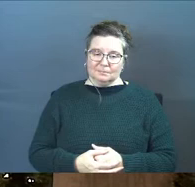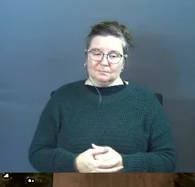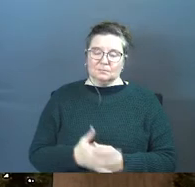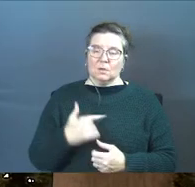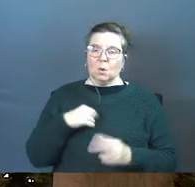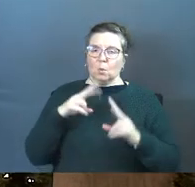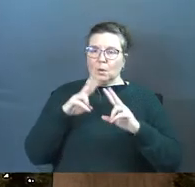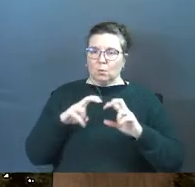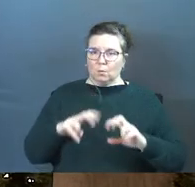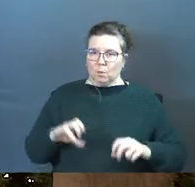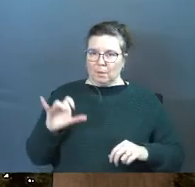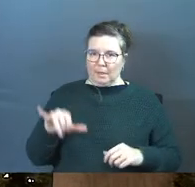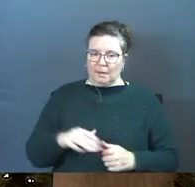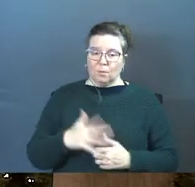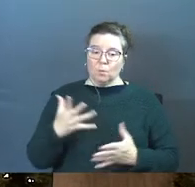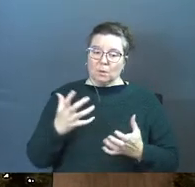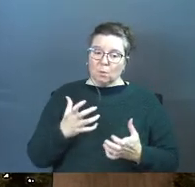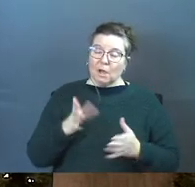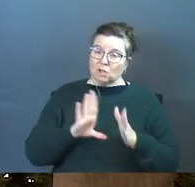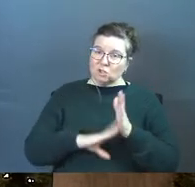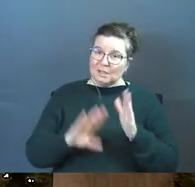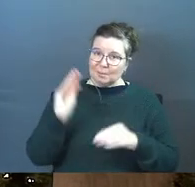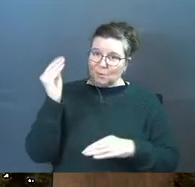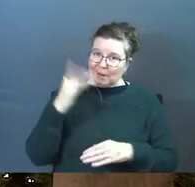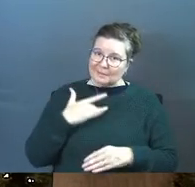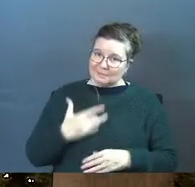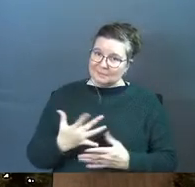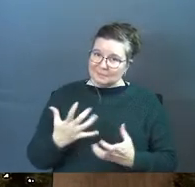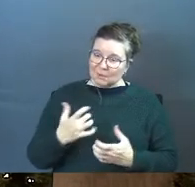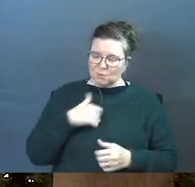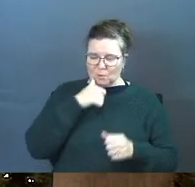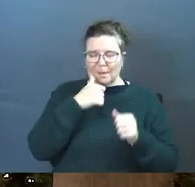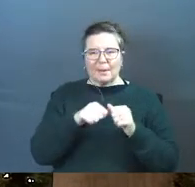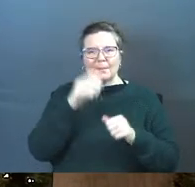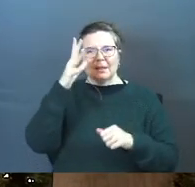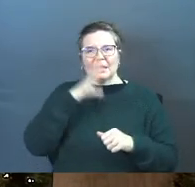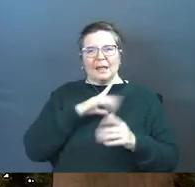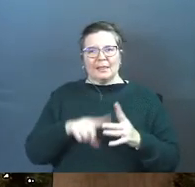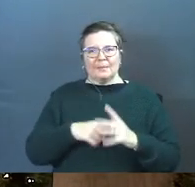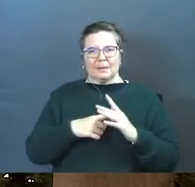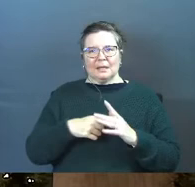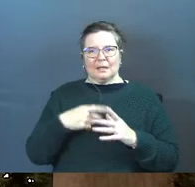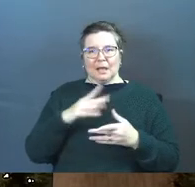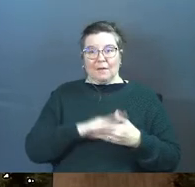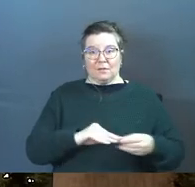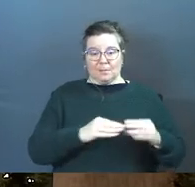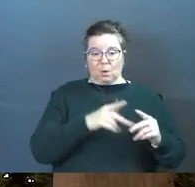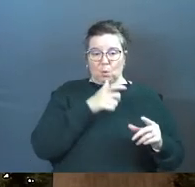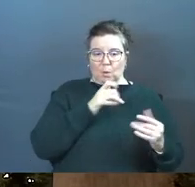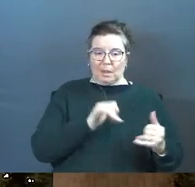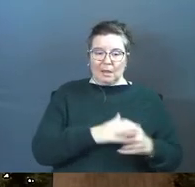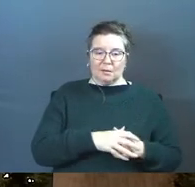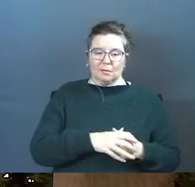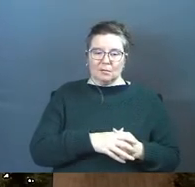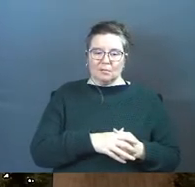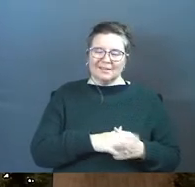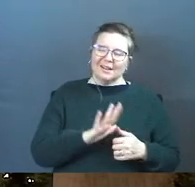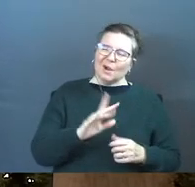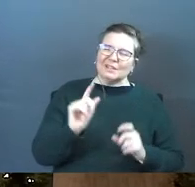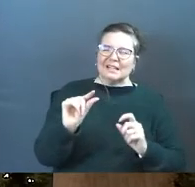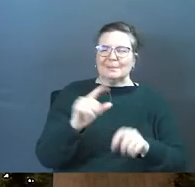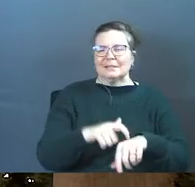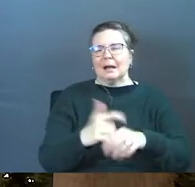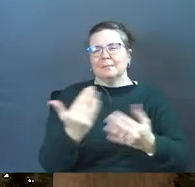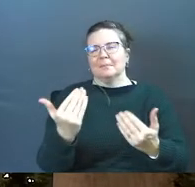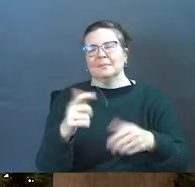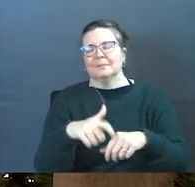So we're going to explore that. We want cheap grace. Remember the guy at the very beginning in the parable who's like, just give me